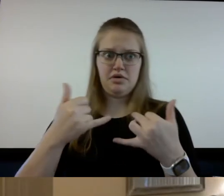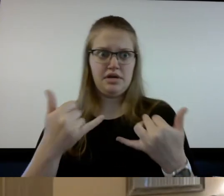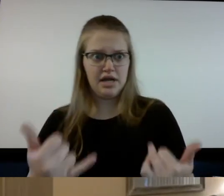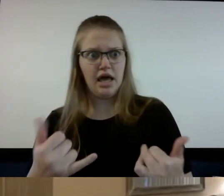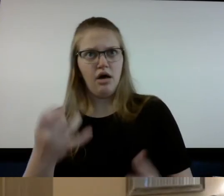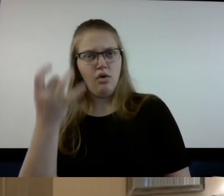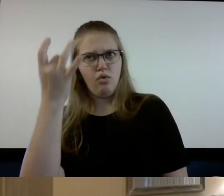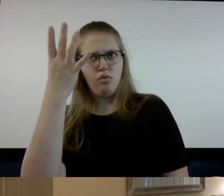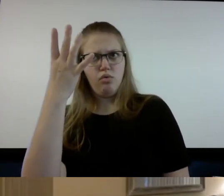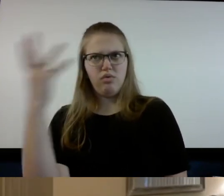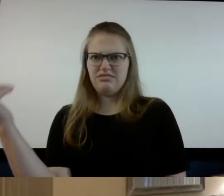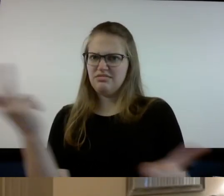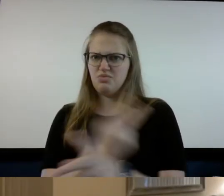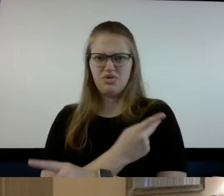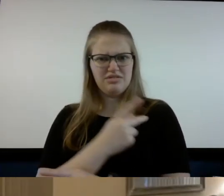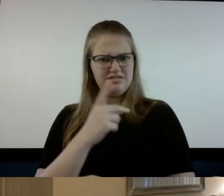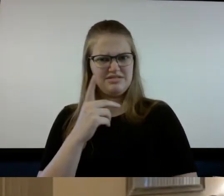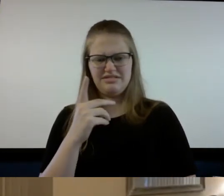the worst